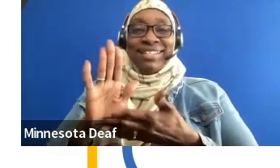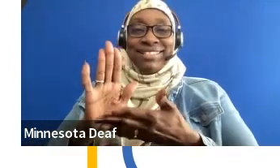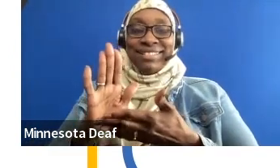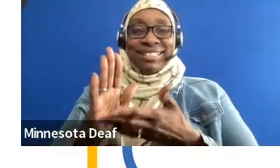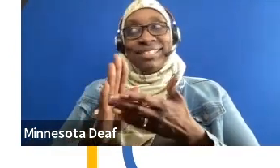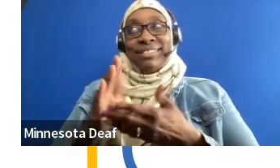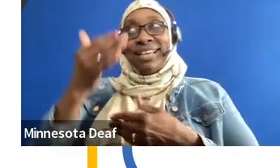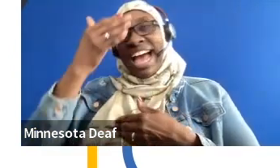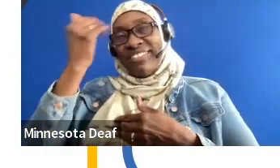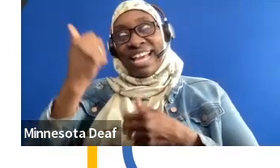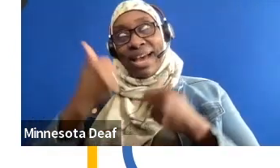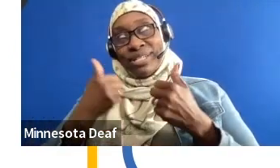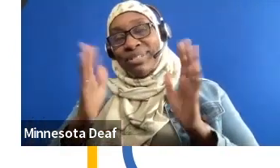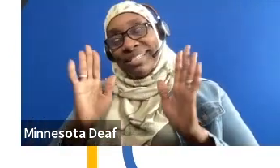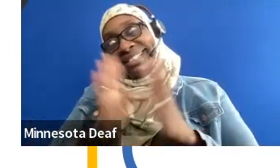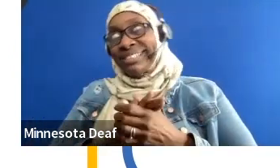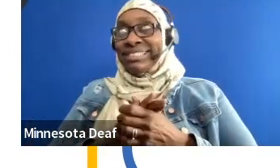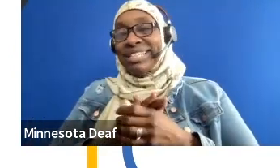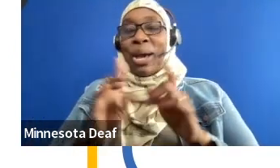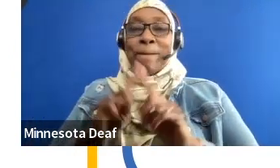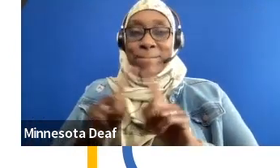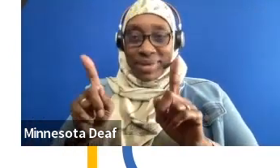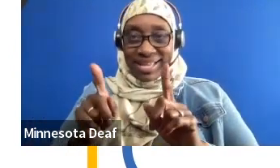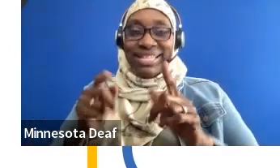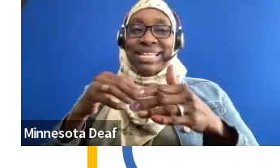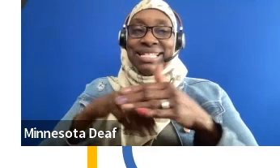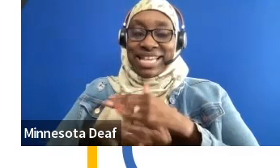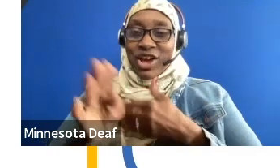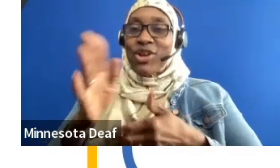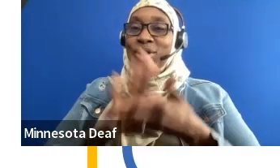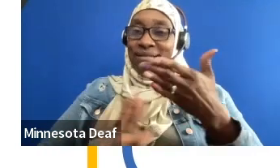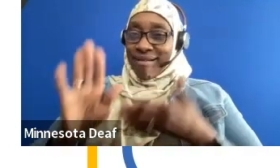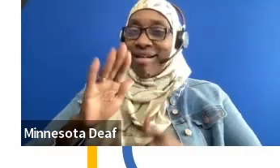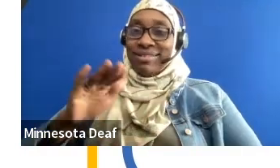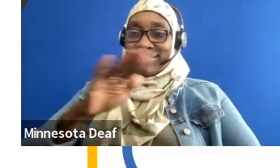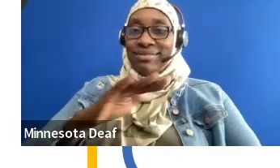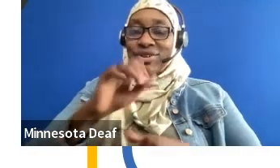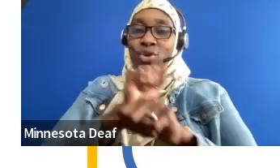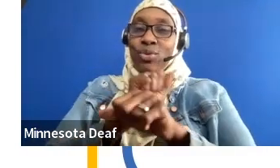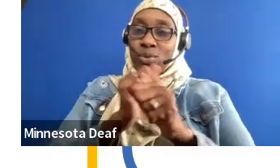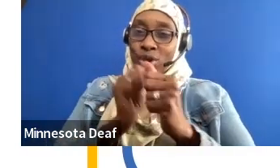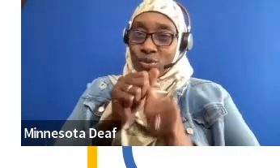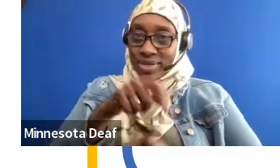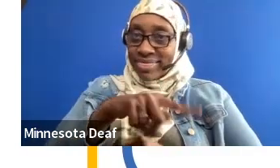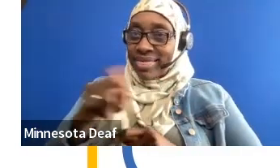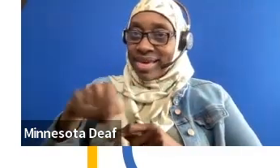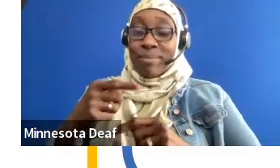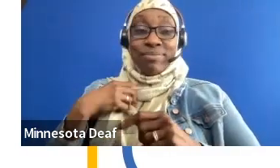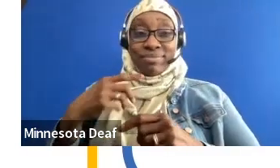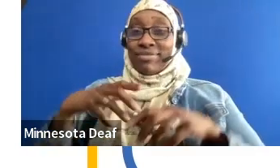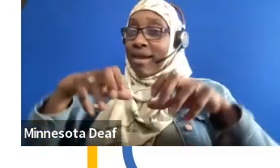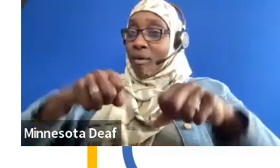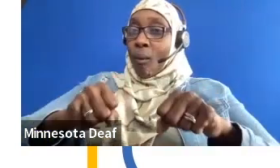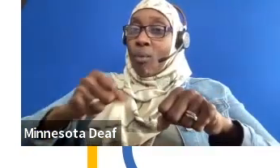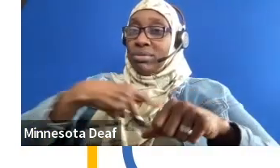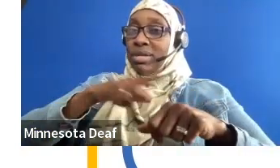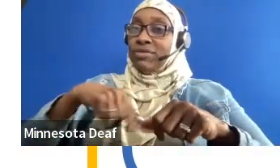looked it up. But normally we, you know, we ask a college, we work with them, they host us for a couple of days, and students, right, they get to